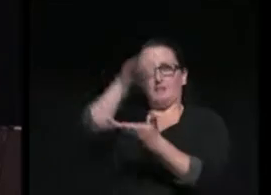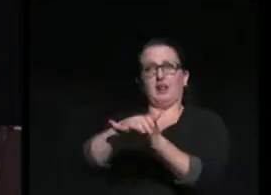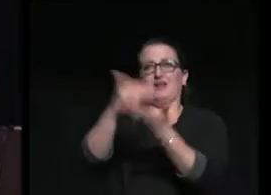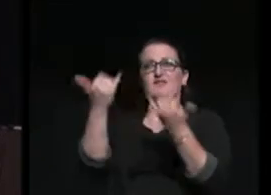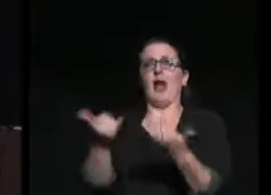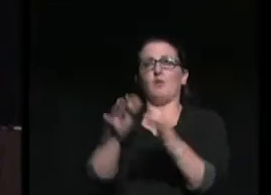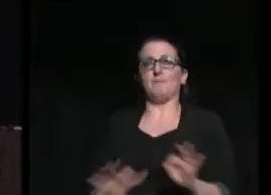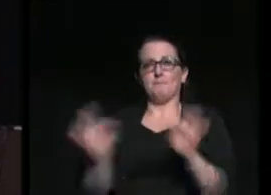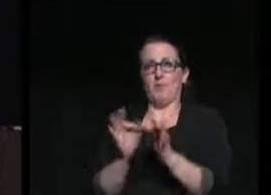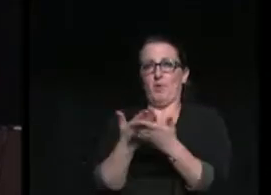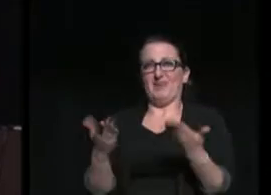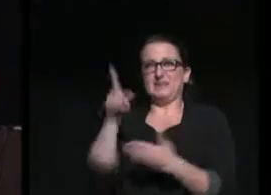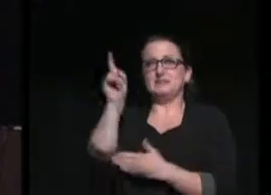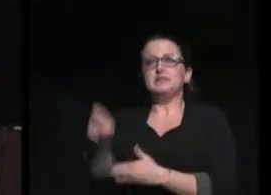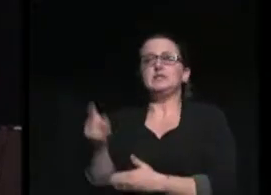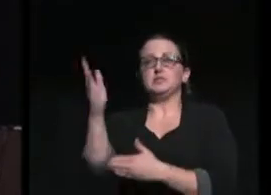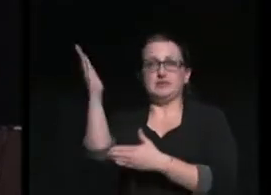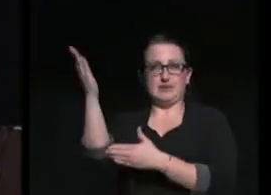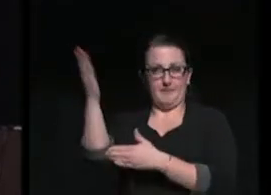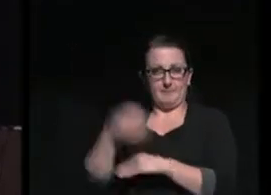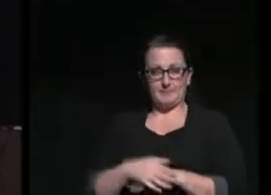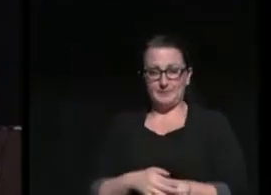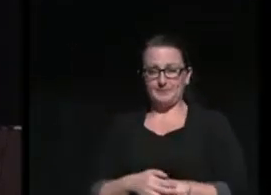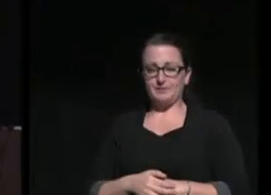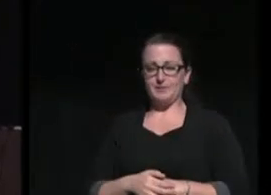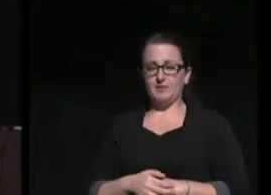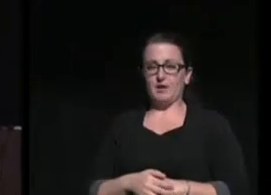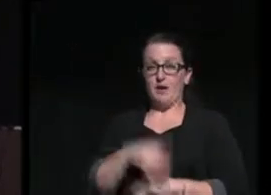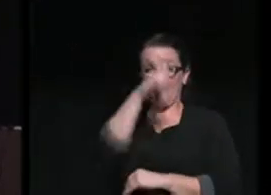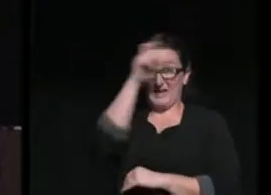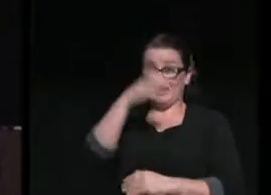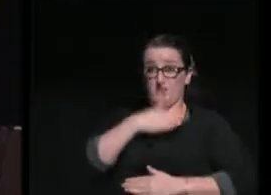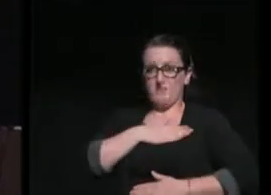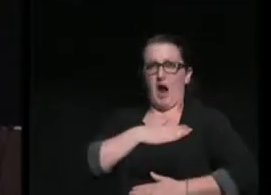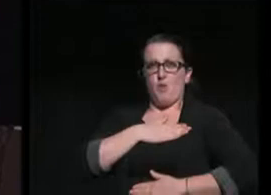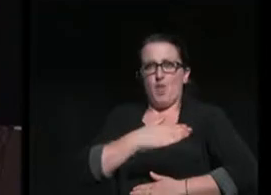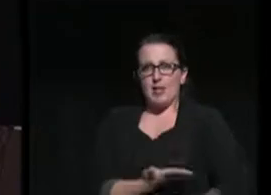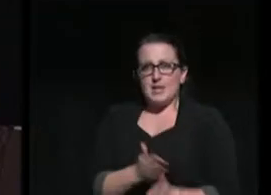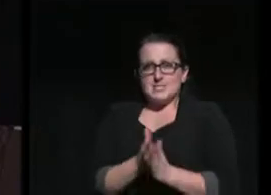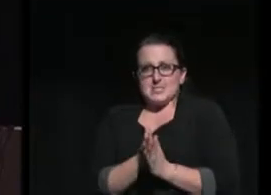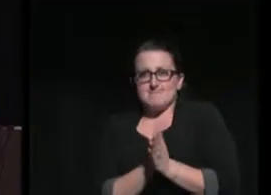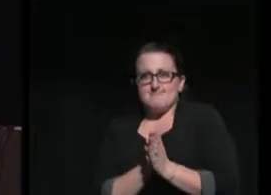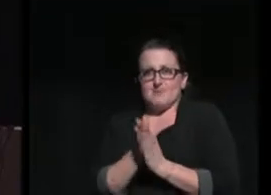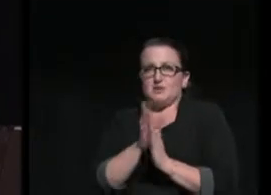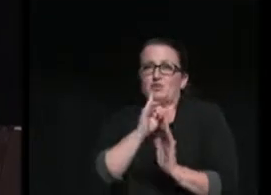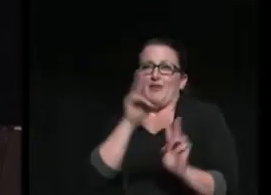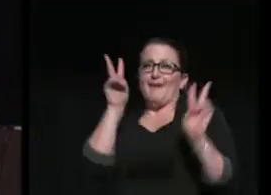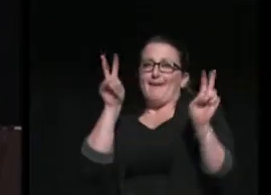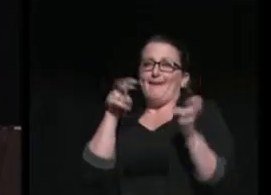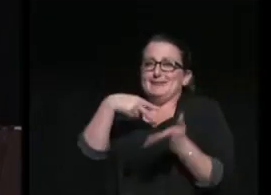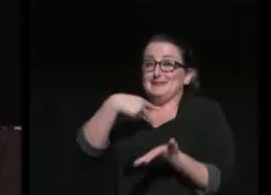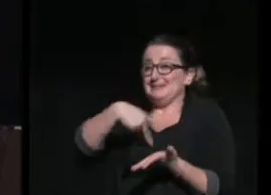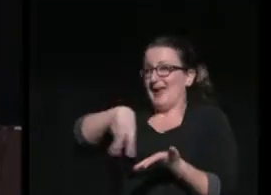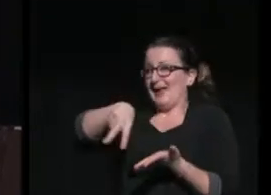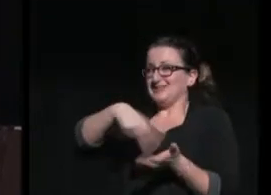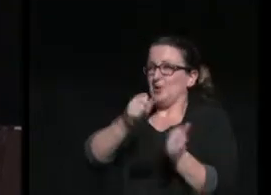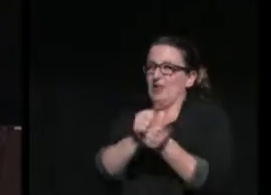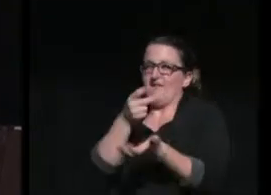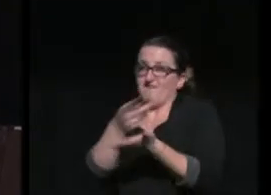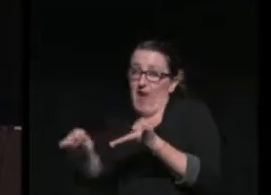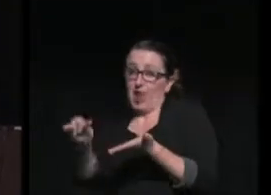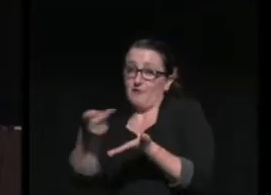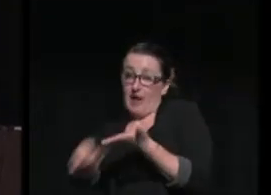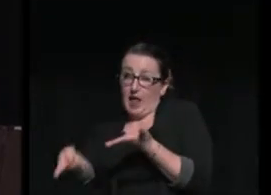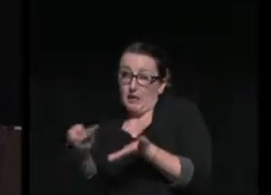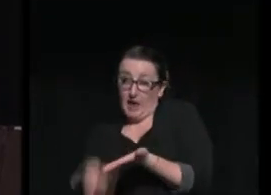need to be said. Because of this willingness to dance with failure, I now have the honor of standing on this